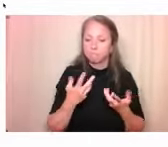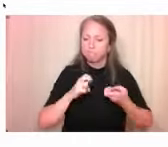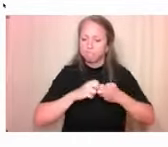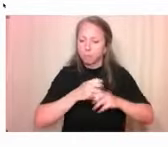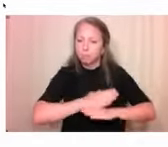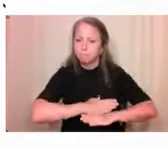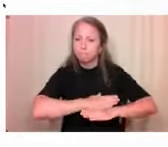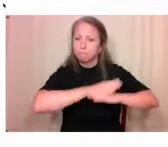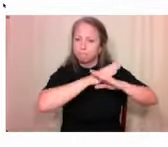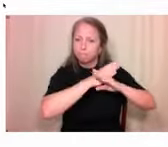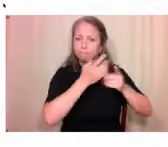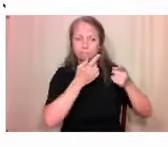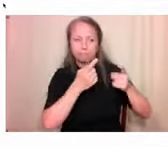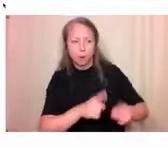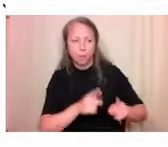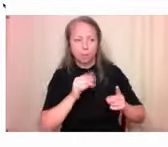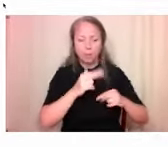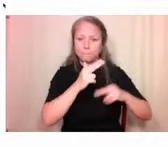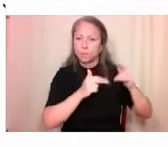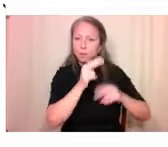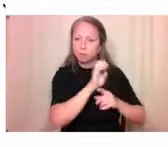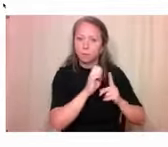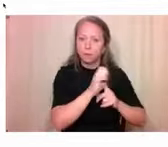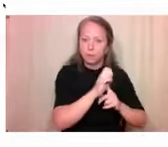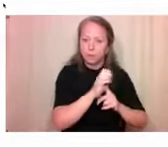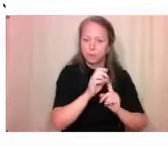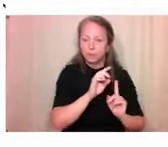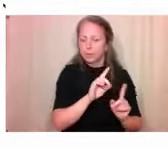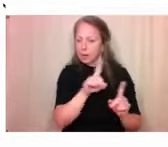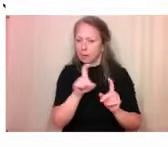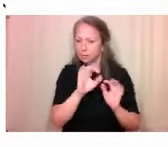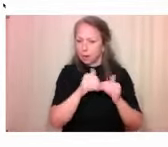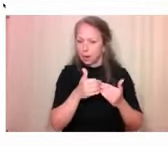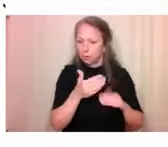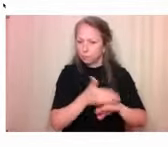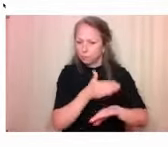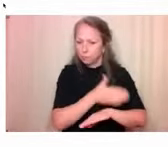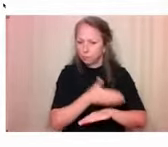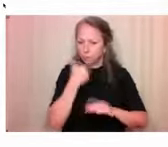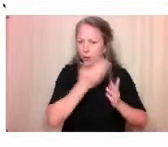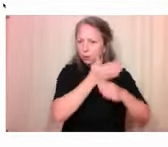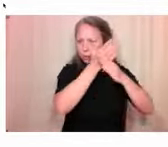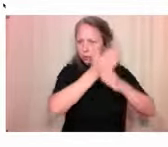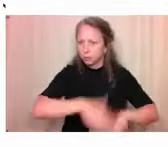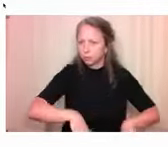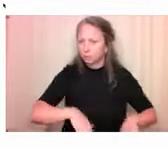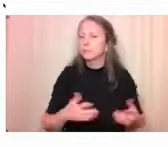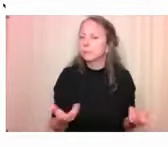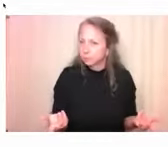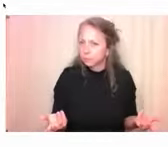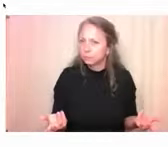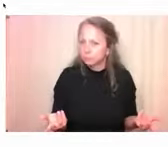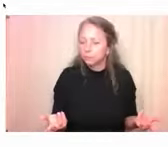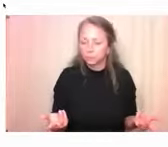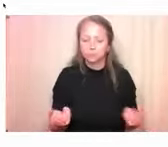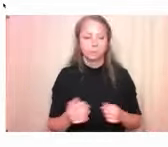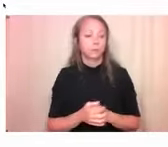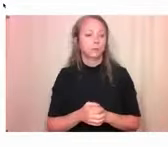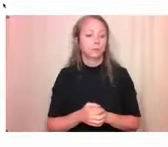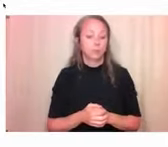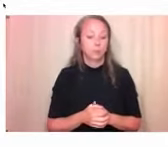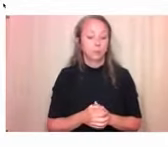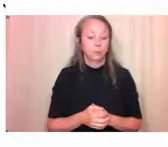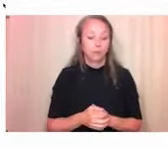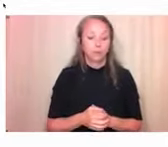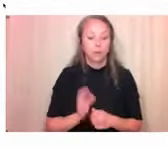and enable more inclusive access in public spaces for them. So we invite you to visit our YouTube channel